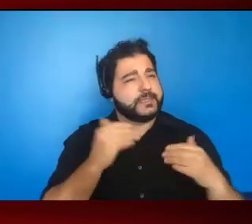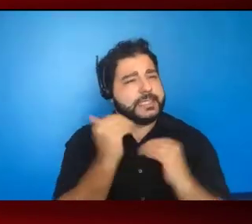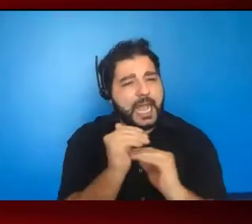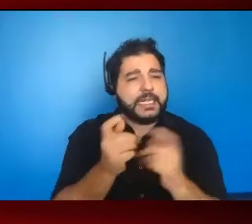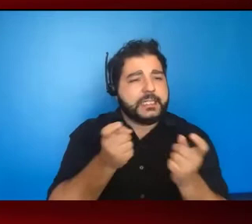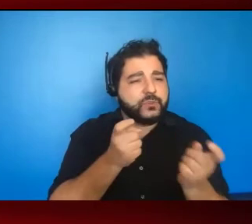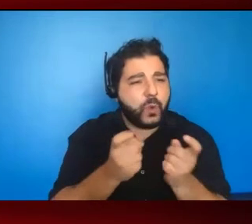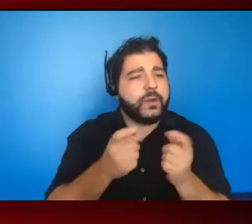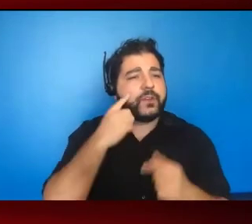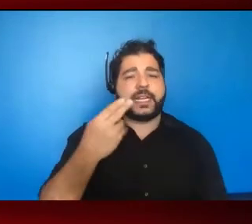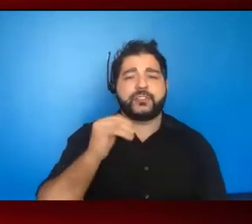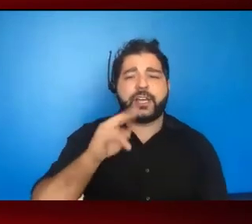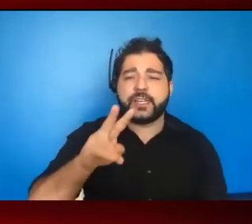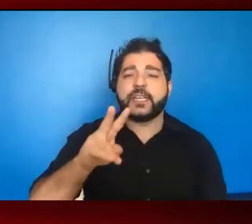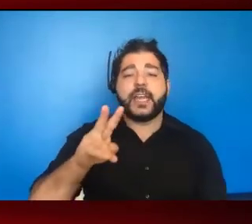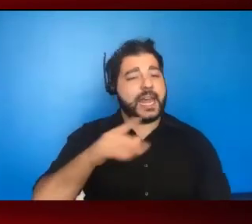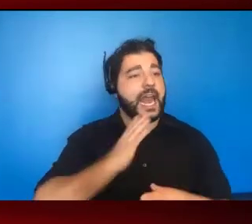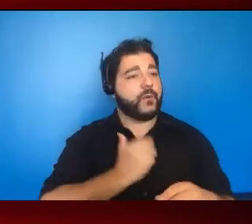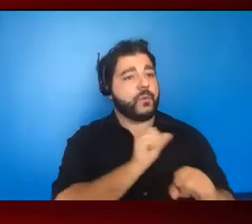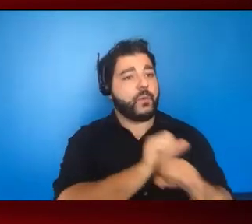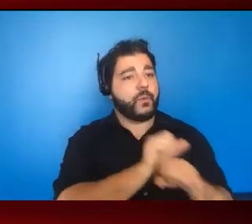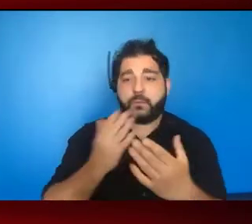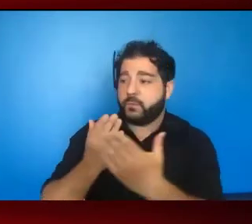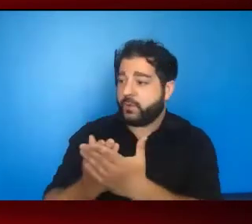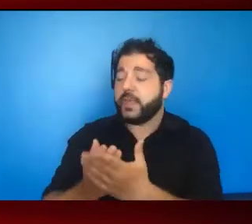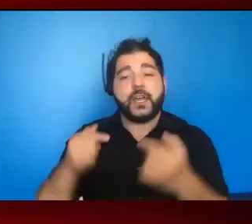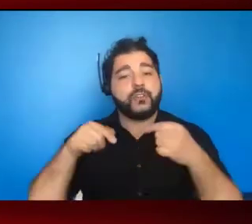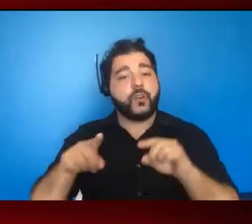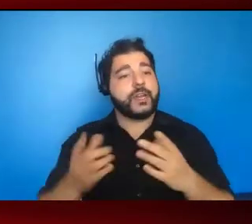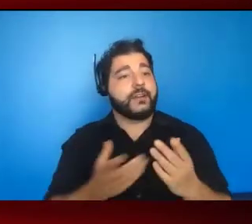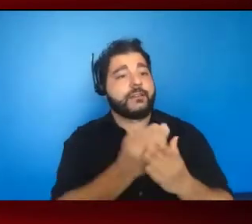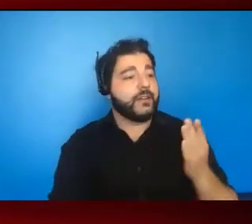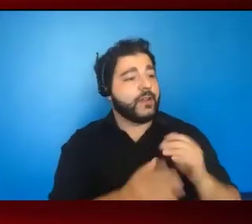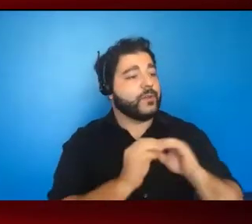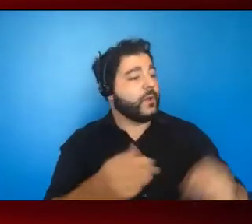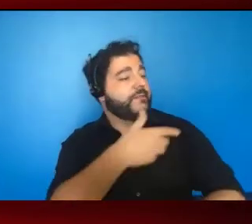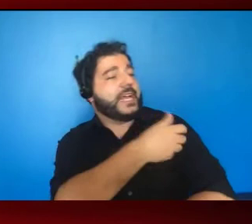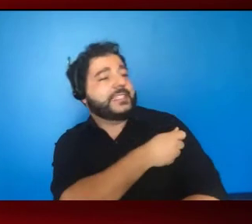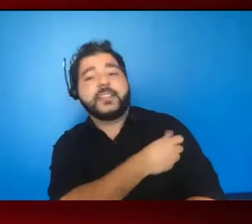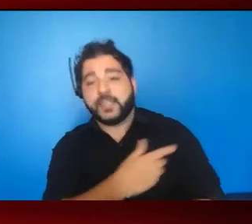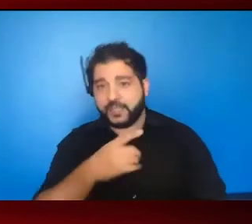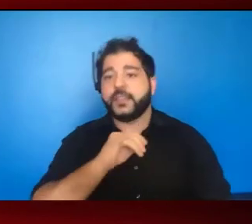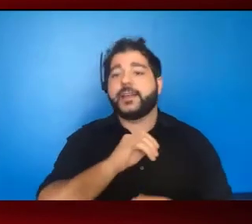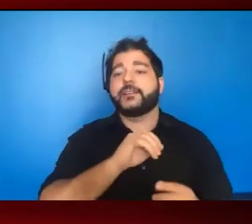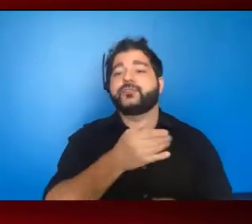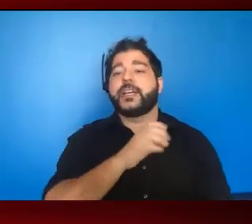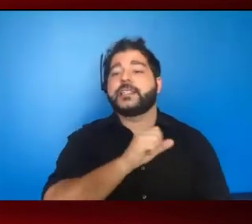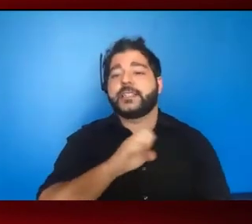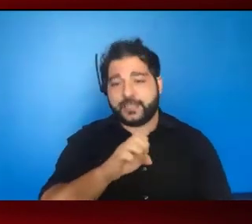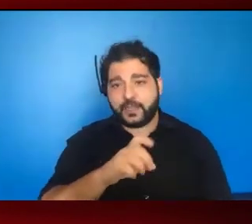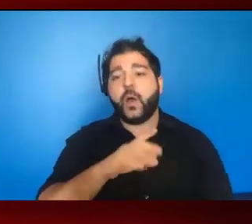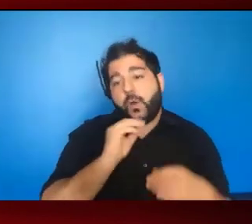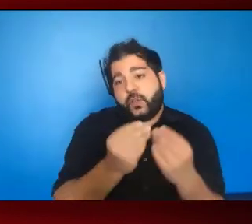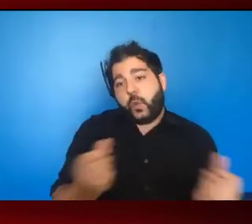epidemic and the work that we can get to to prove that even in the absence of the vaccine that Jesse appropriately is called for or cure,